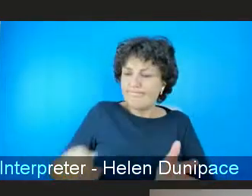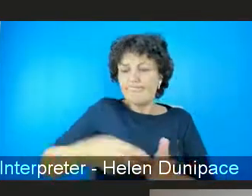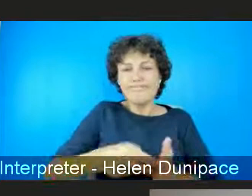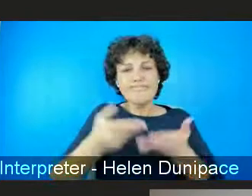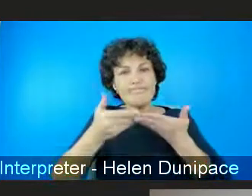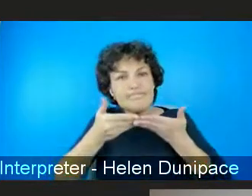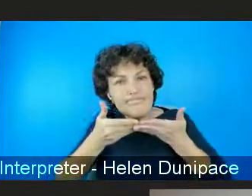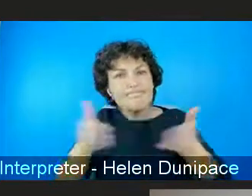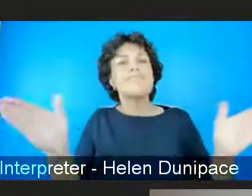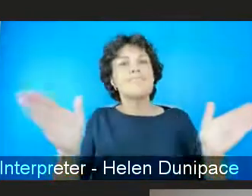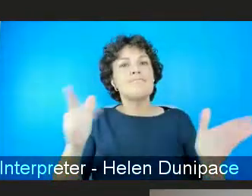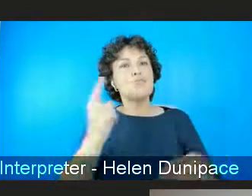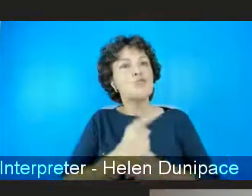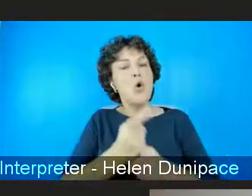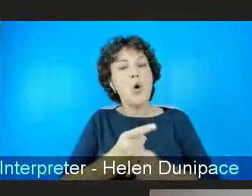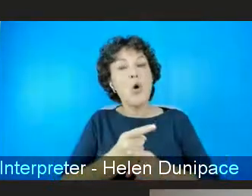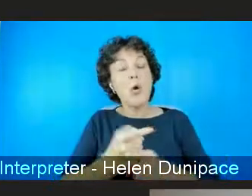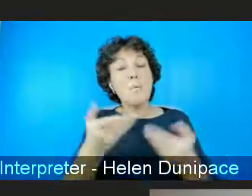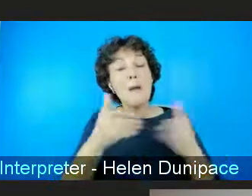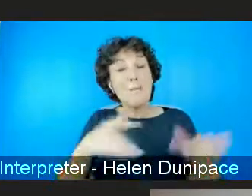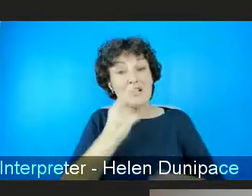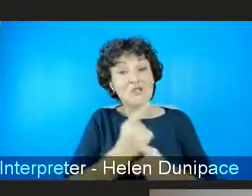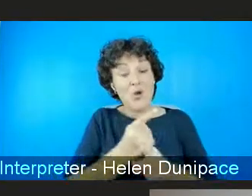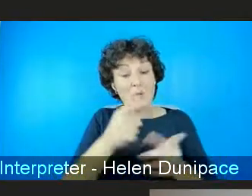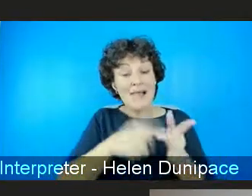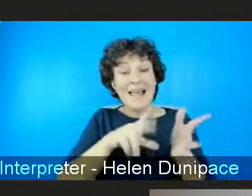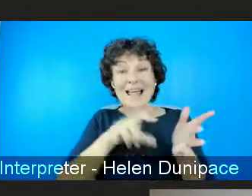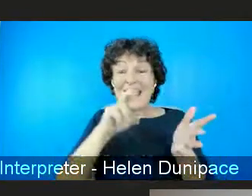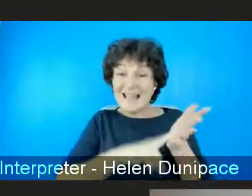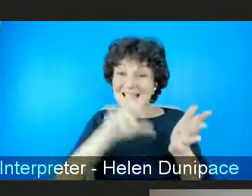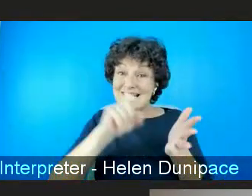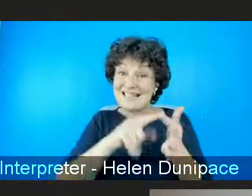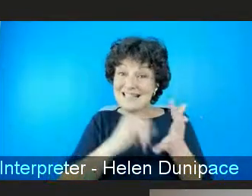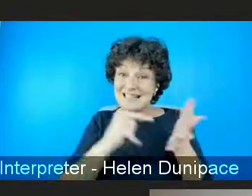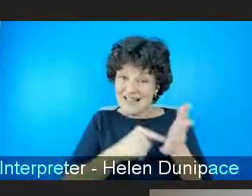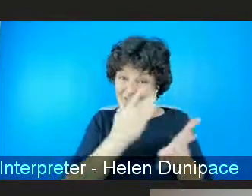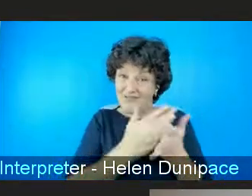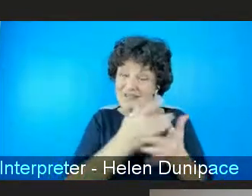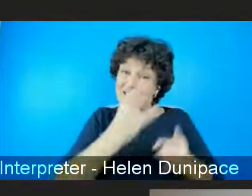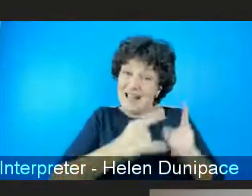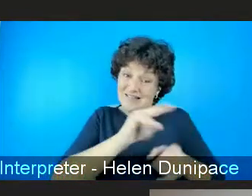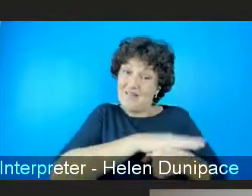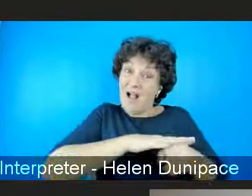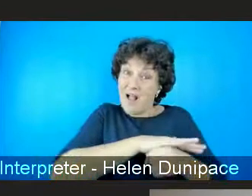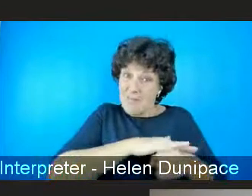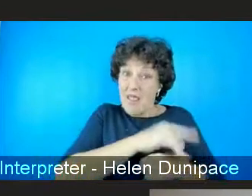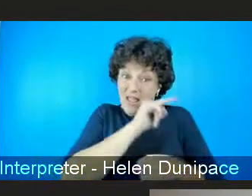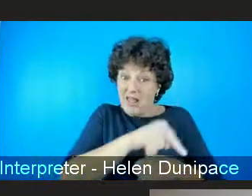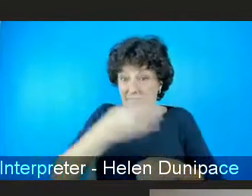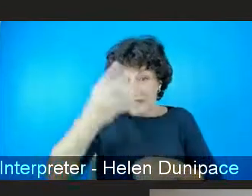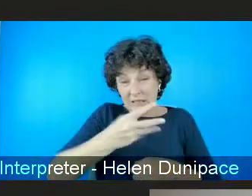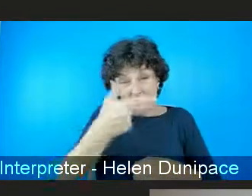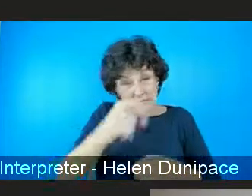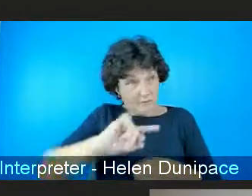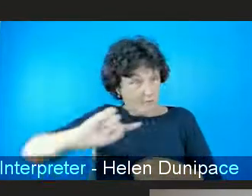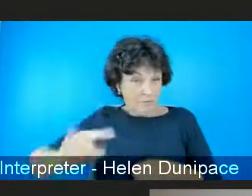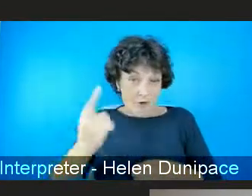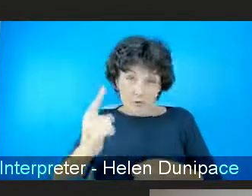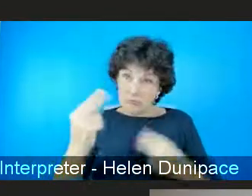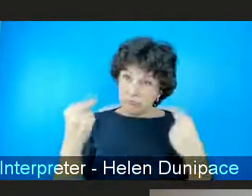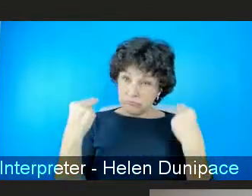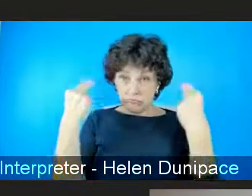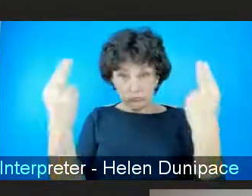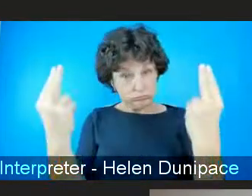experiences of incest in the 1970s. And she talks about the importance,